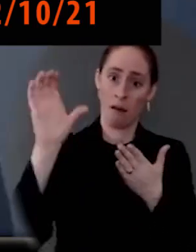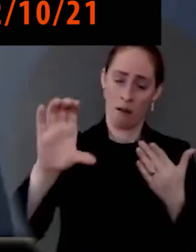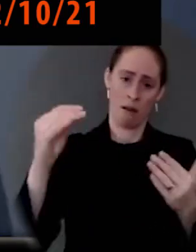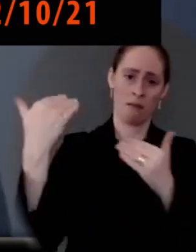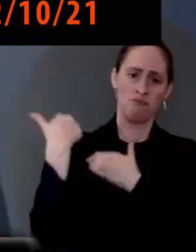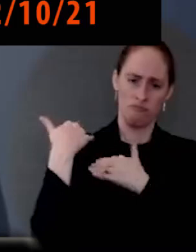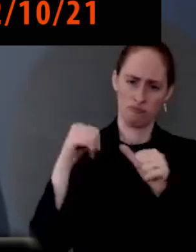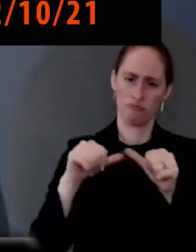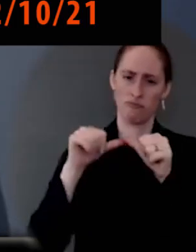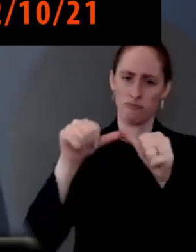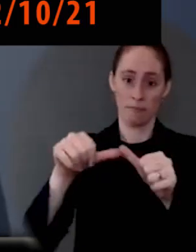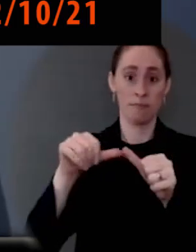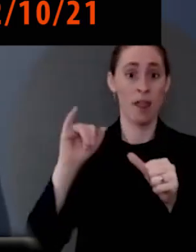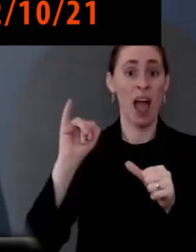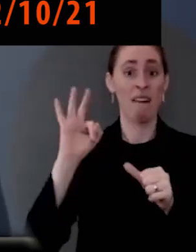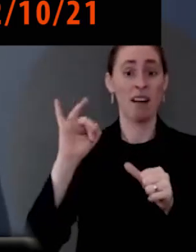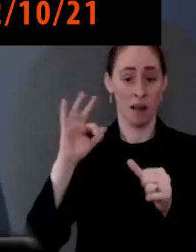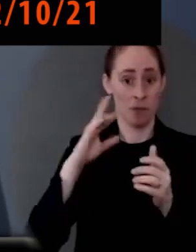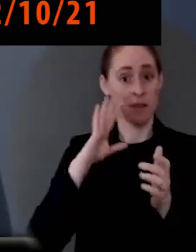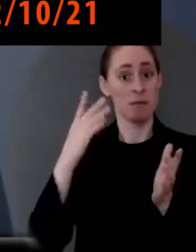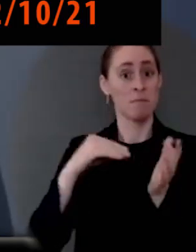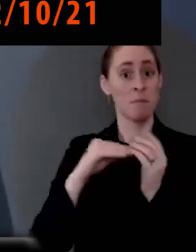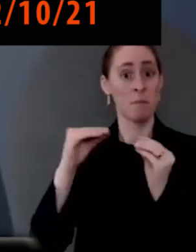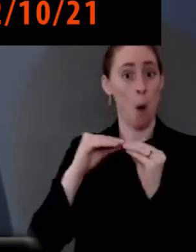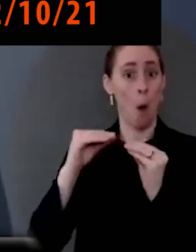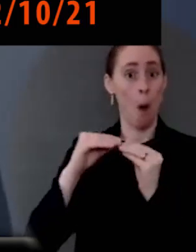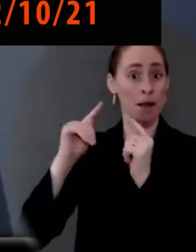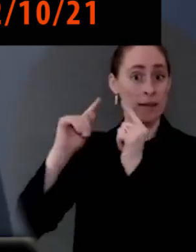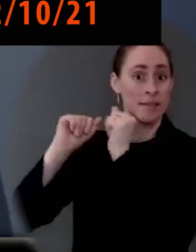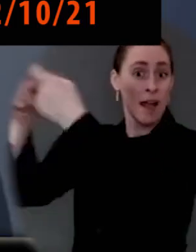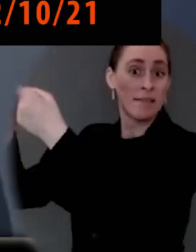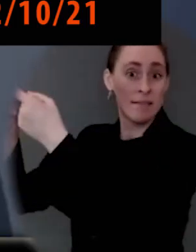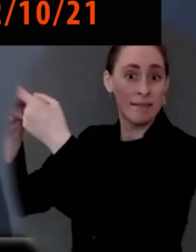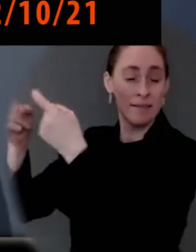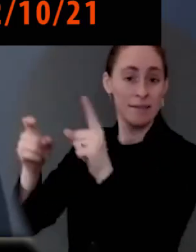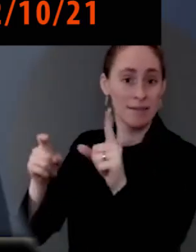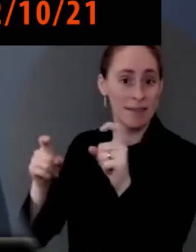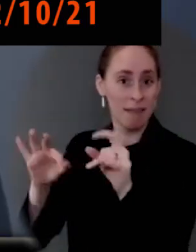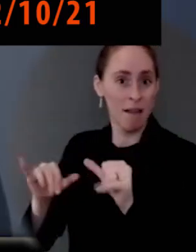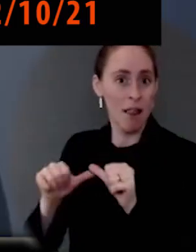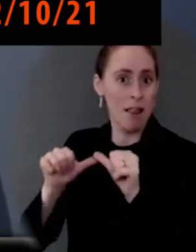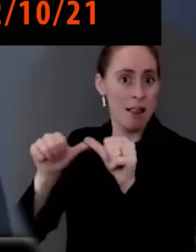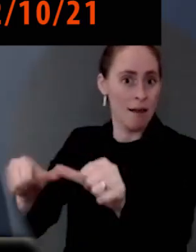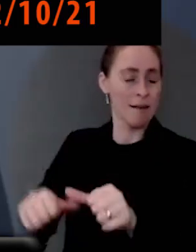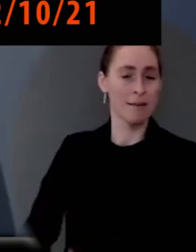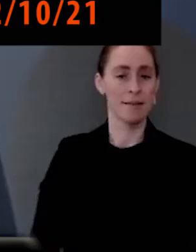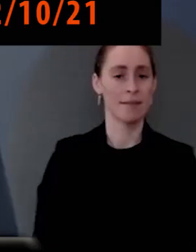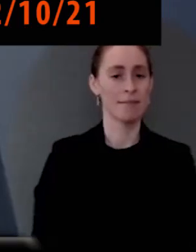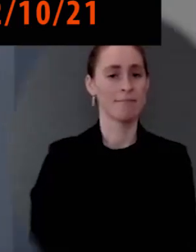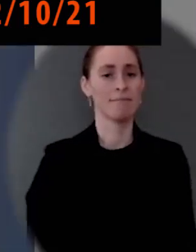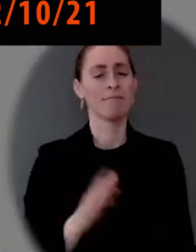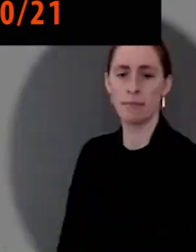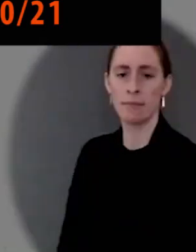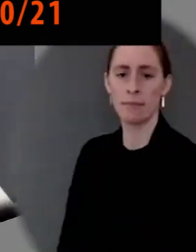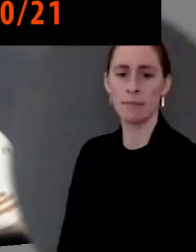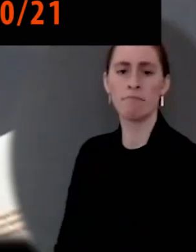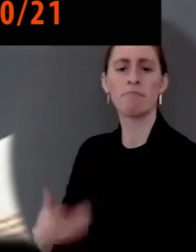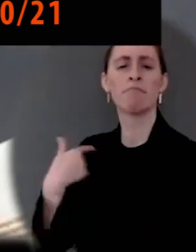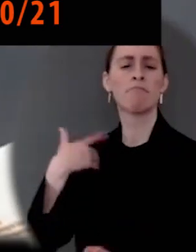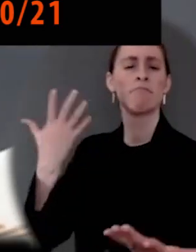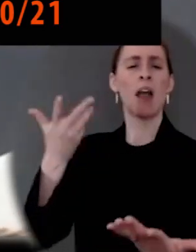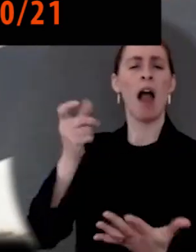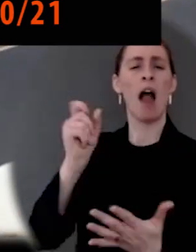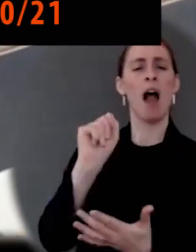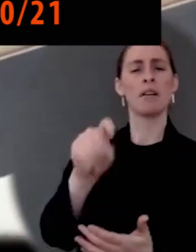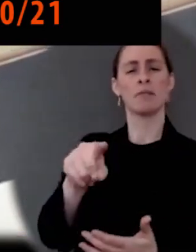Well, I think President Biden's been pretty clear about his protection of keeping taxes low for the middle class and lowering them. I'm repeating,